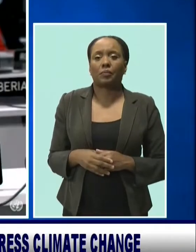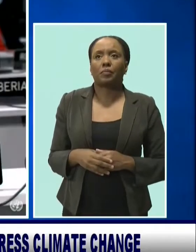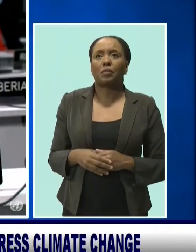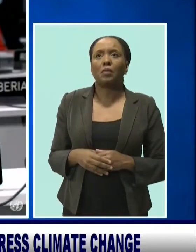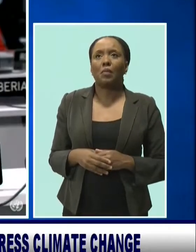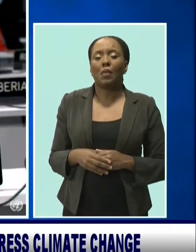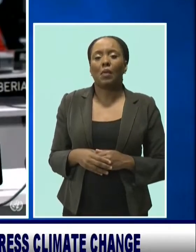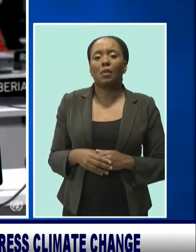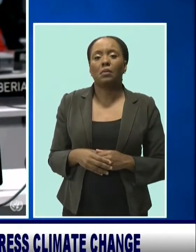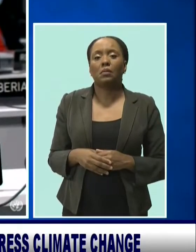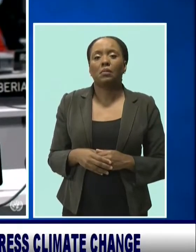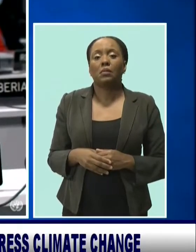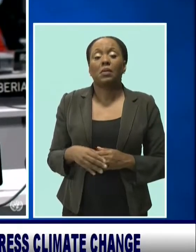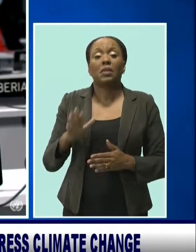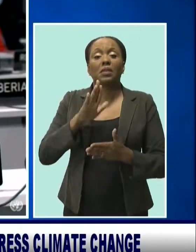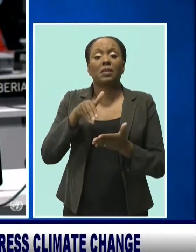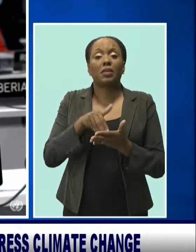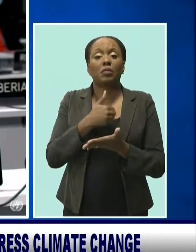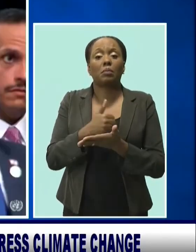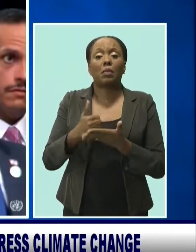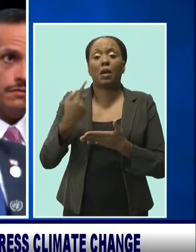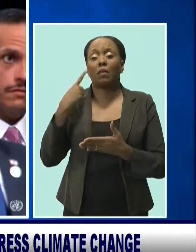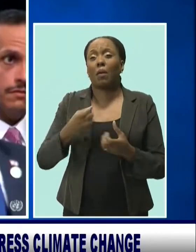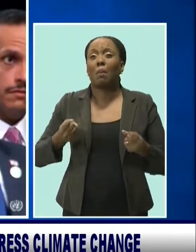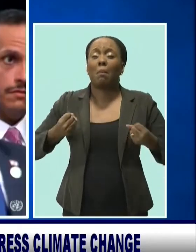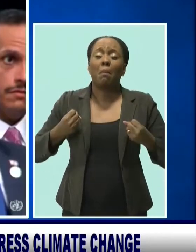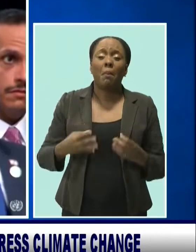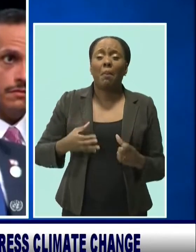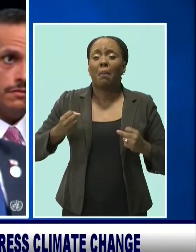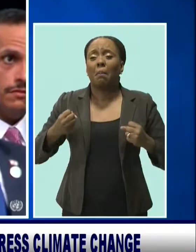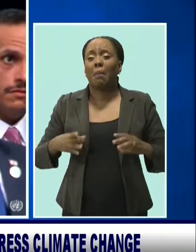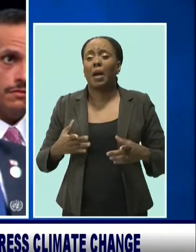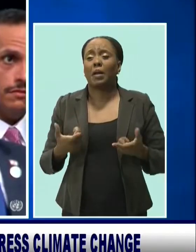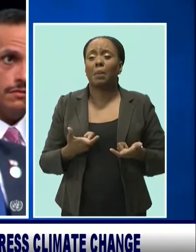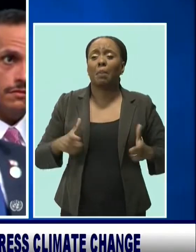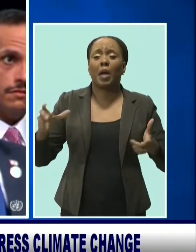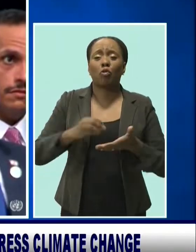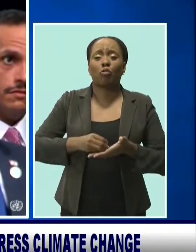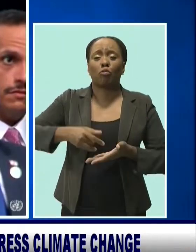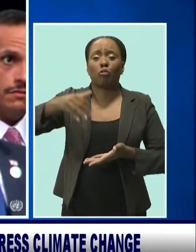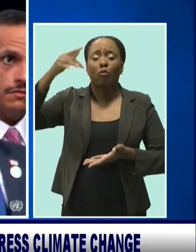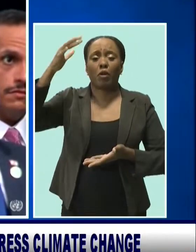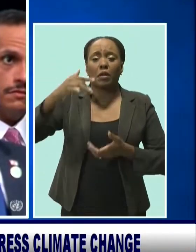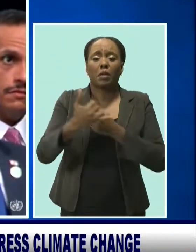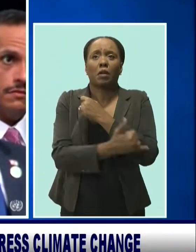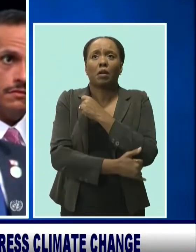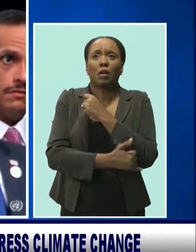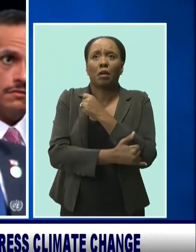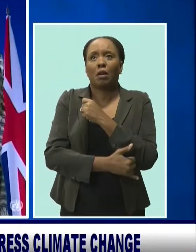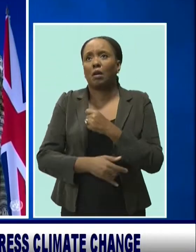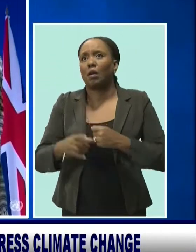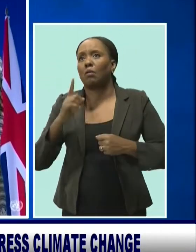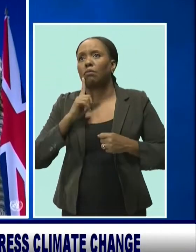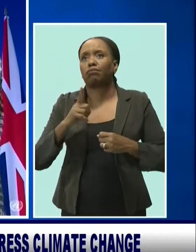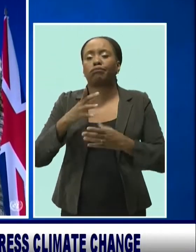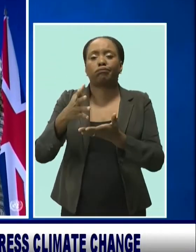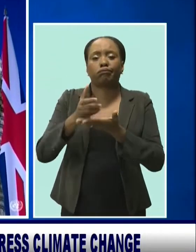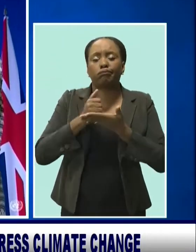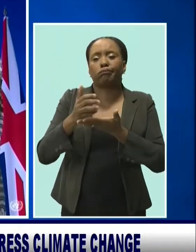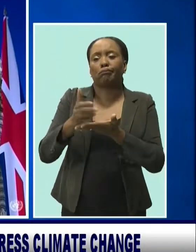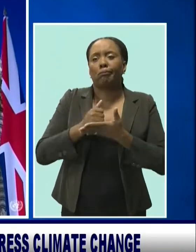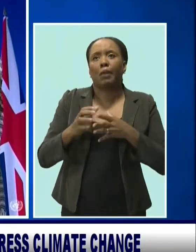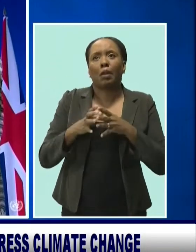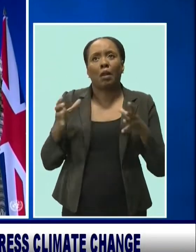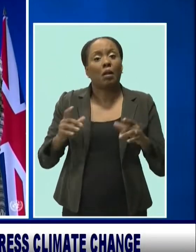banks of some of the wealthiest countries invested trillions of dollars to increase their supply of money. She believes these